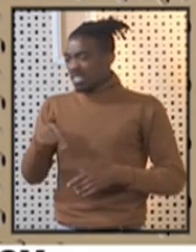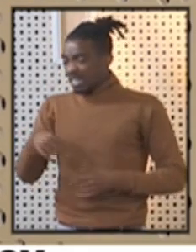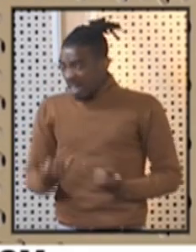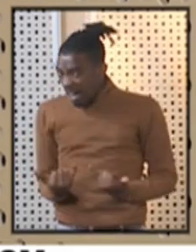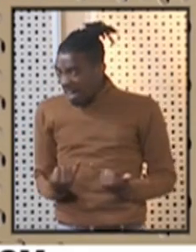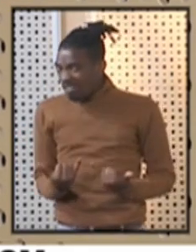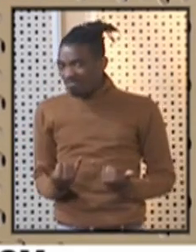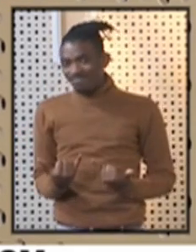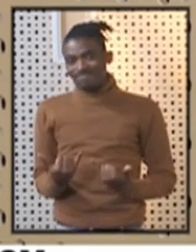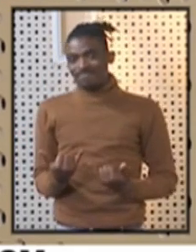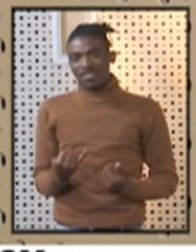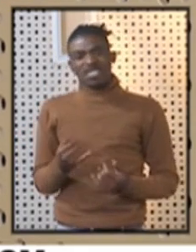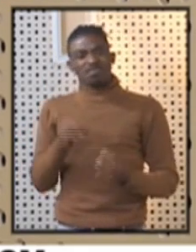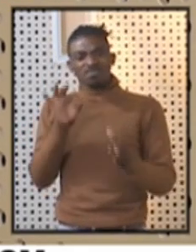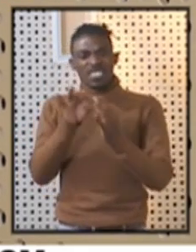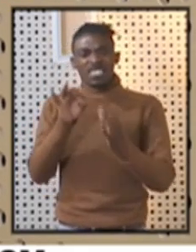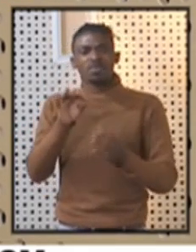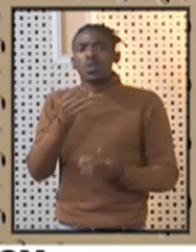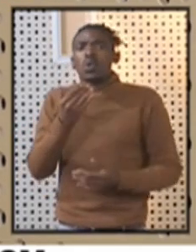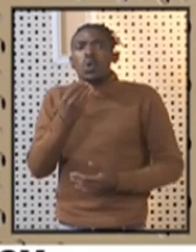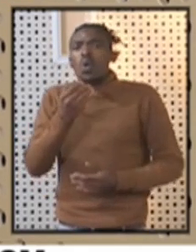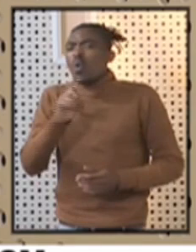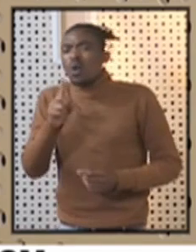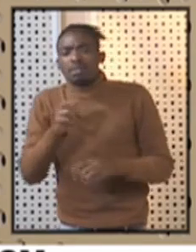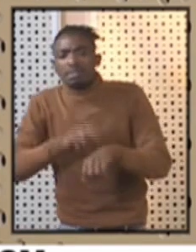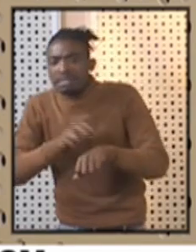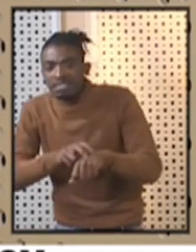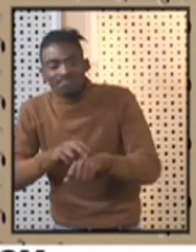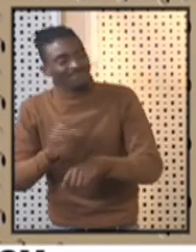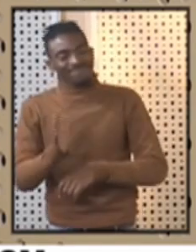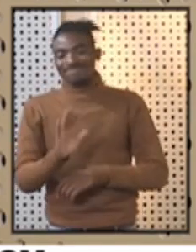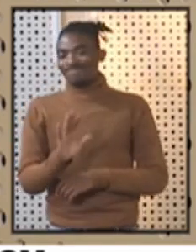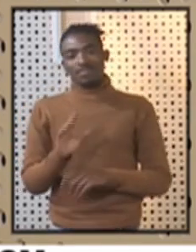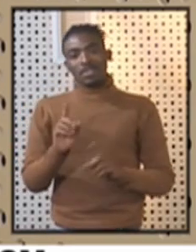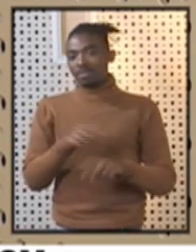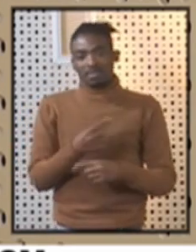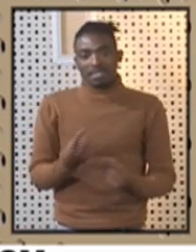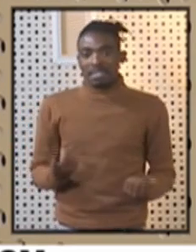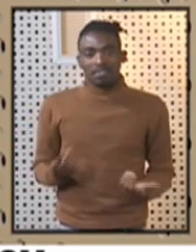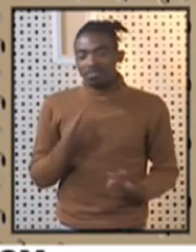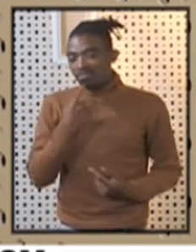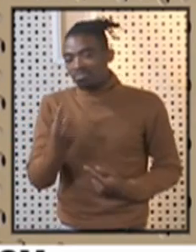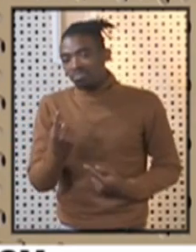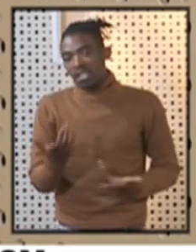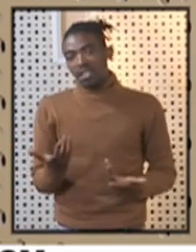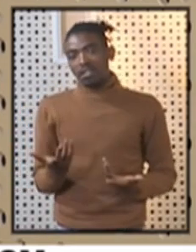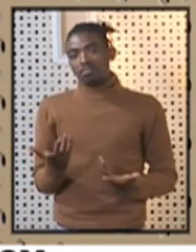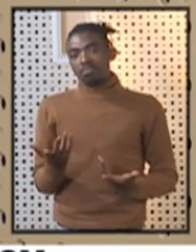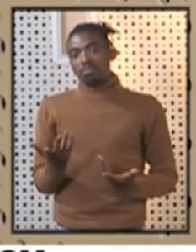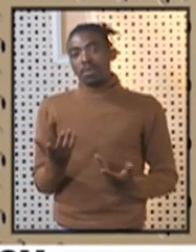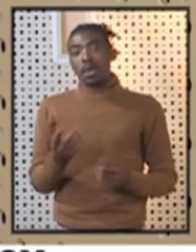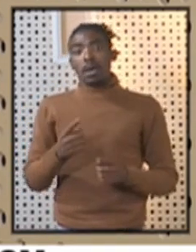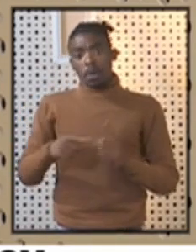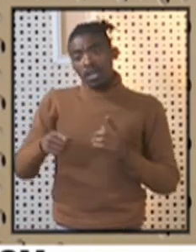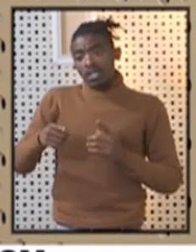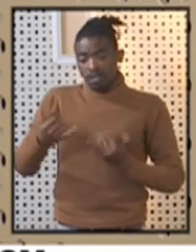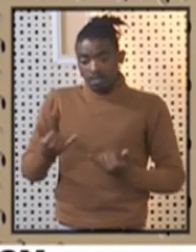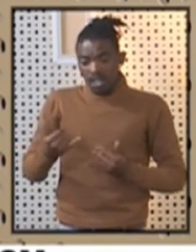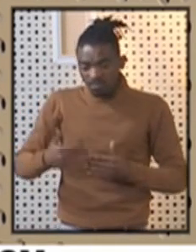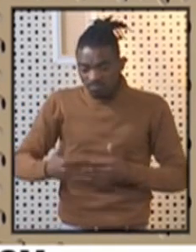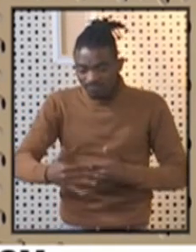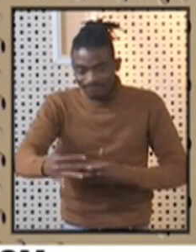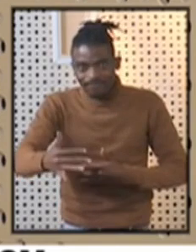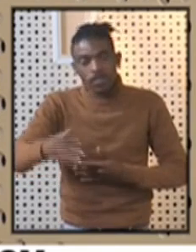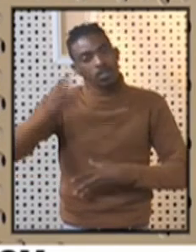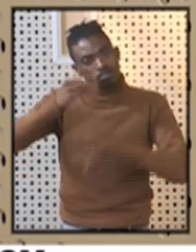specific requirements as such for home sharing. As we say, we are learning as we go in terms of the